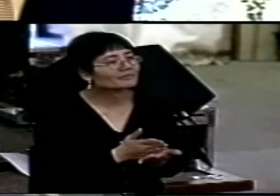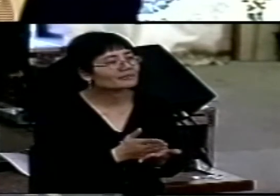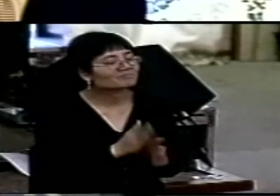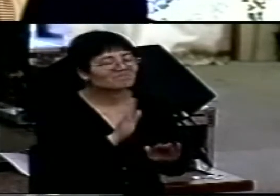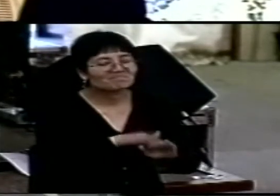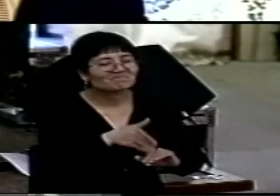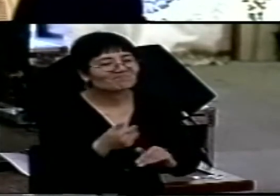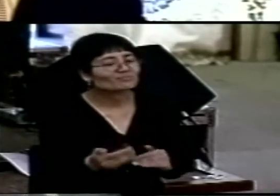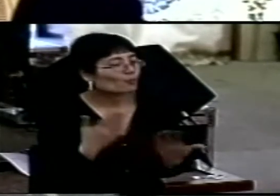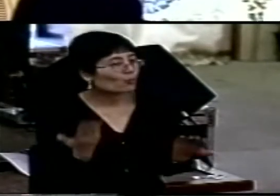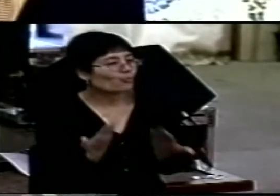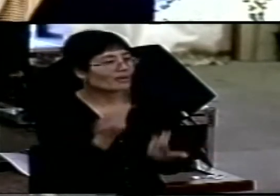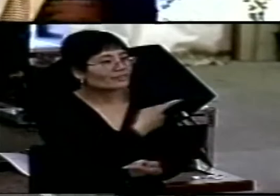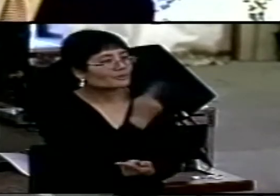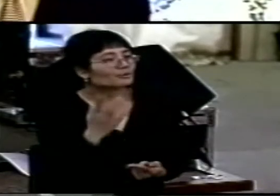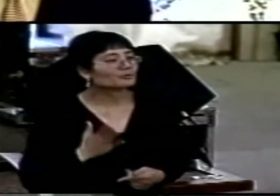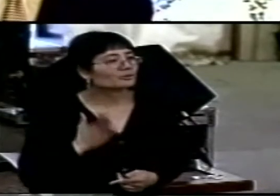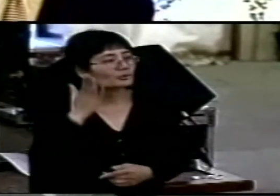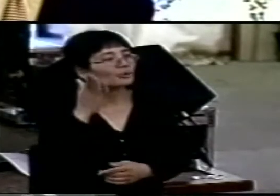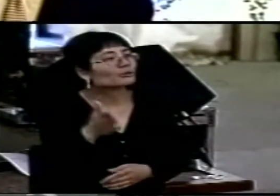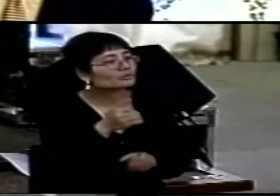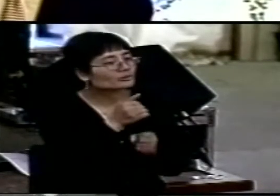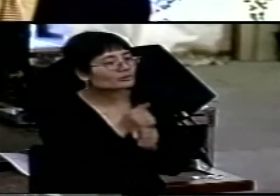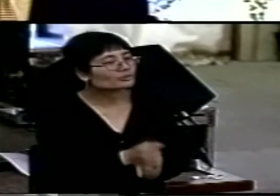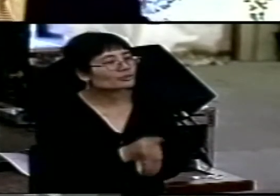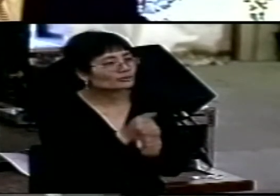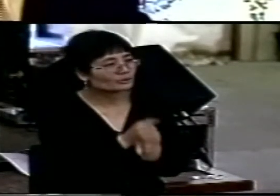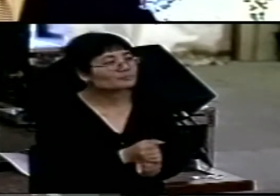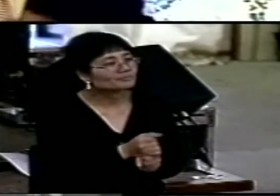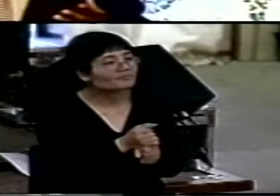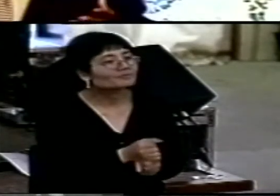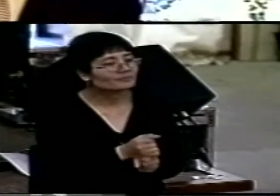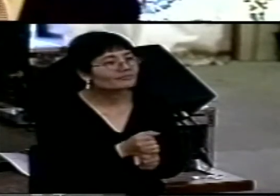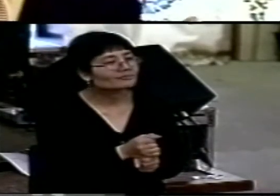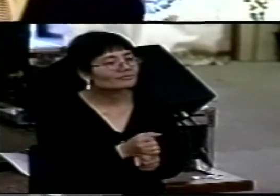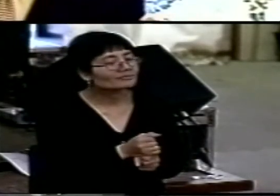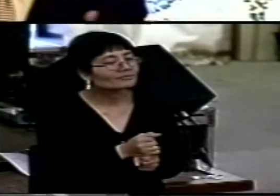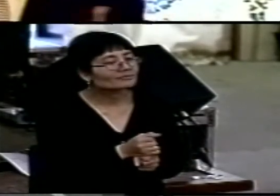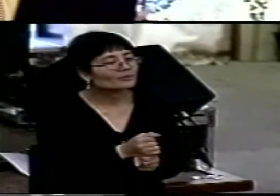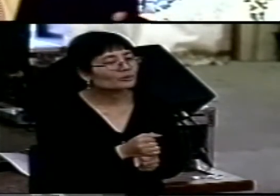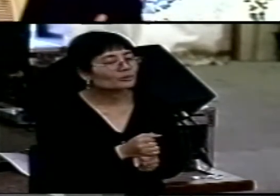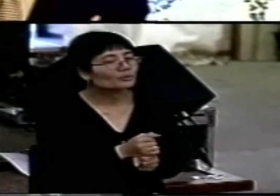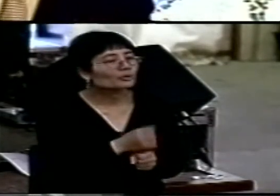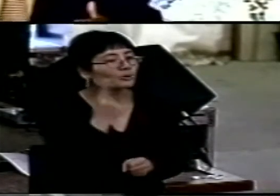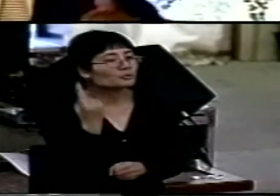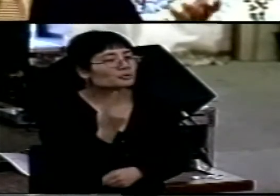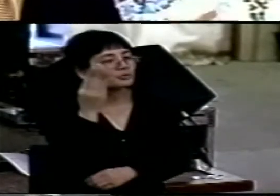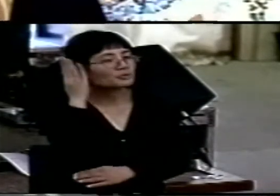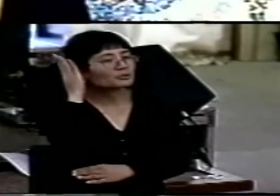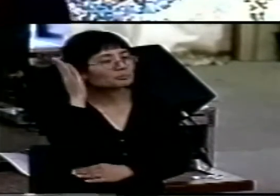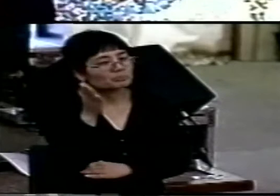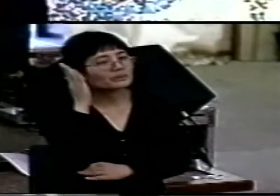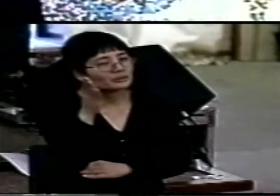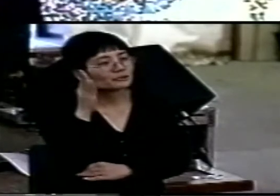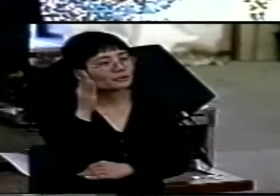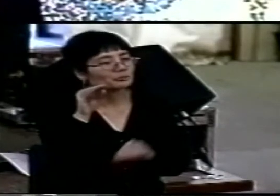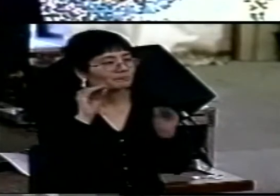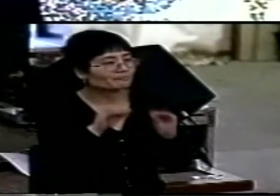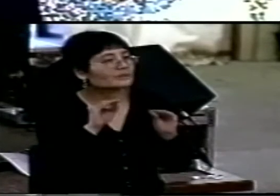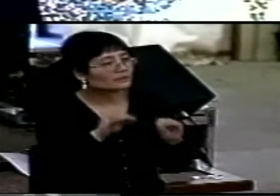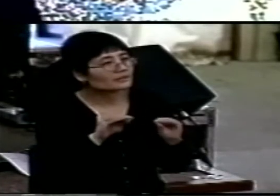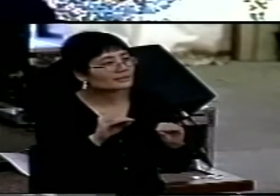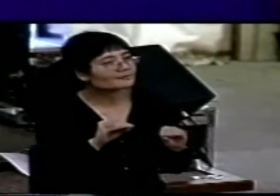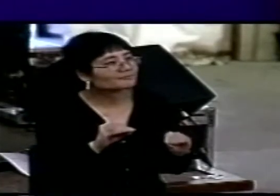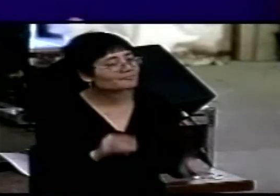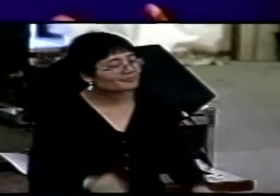matter where you go to church or if you go to church or how long the preacher preaches if he preaches to you when you go to church.